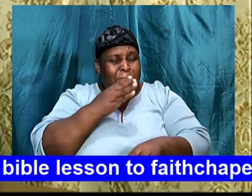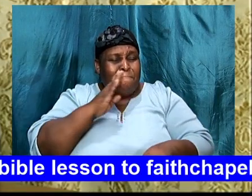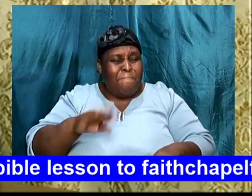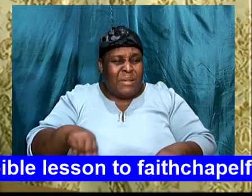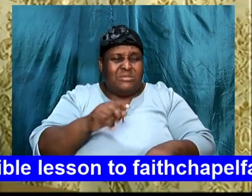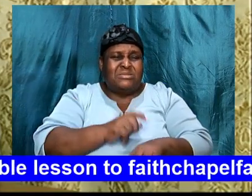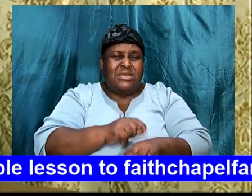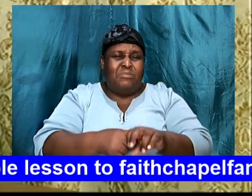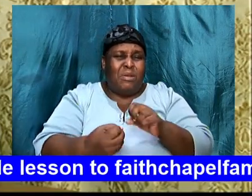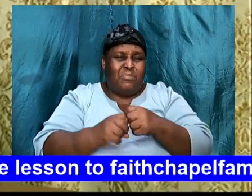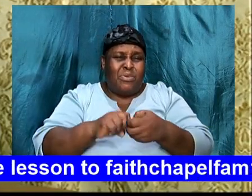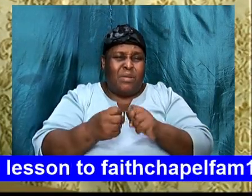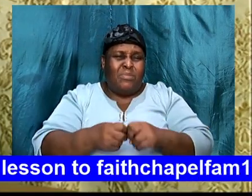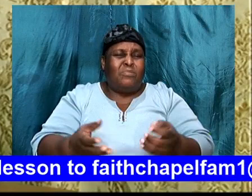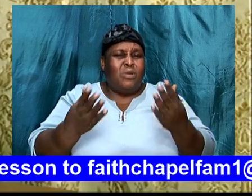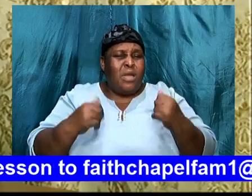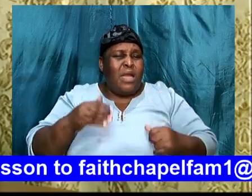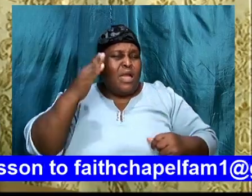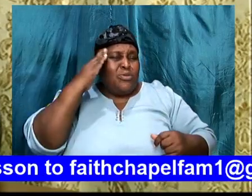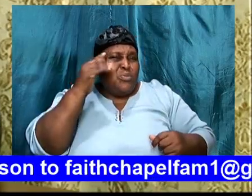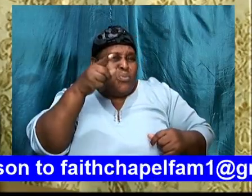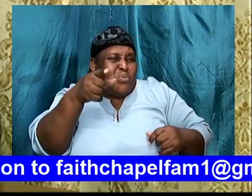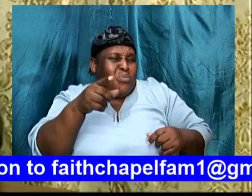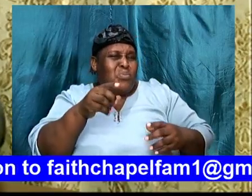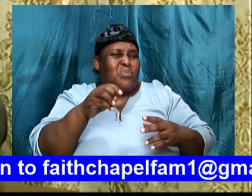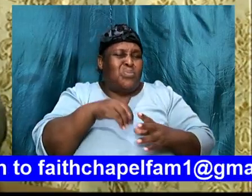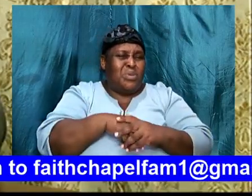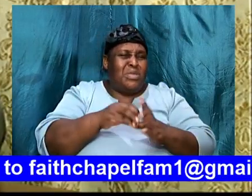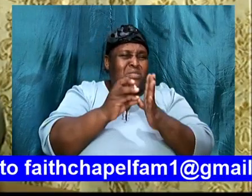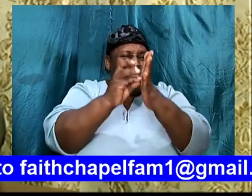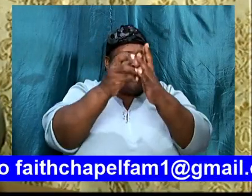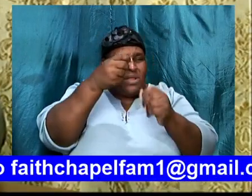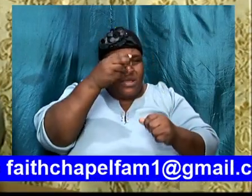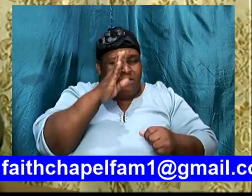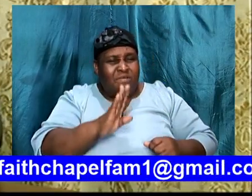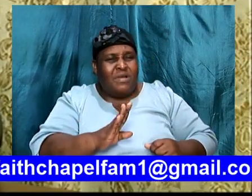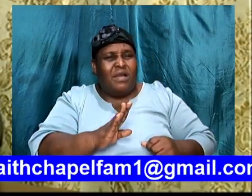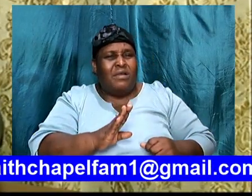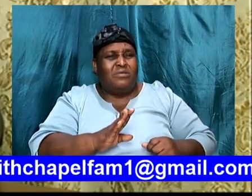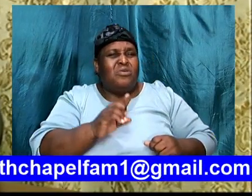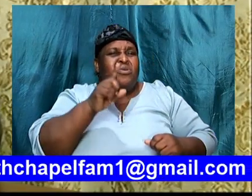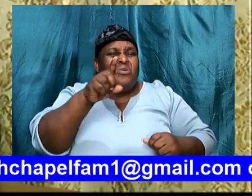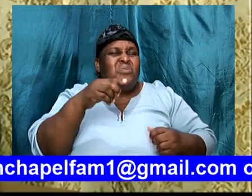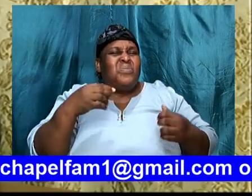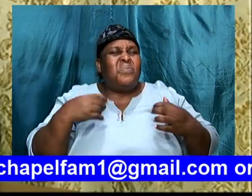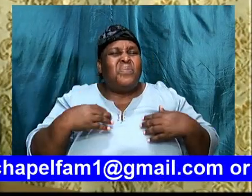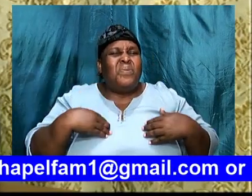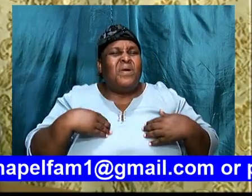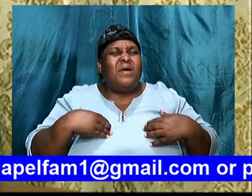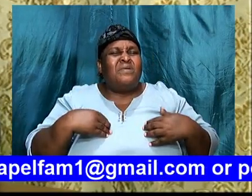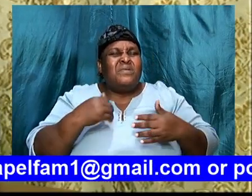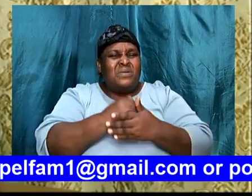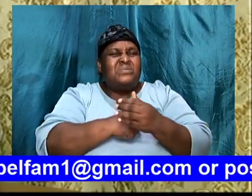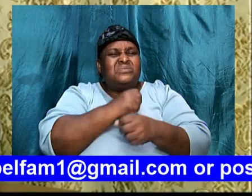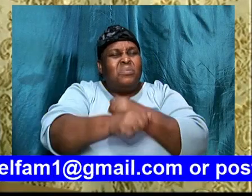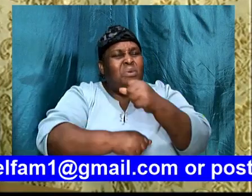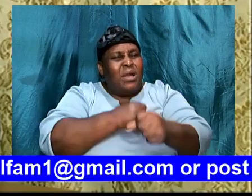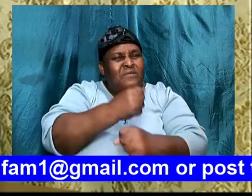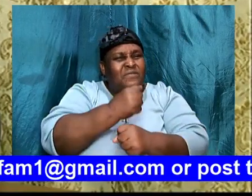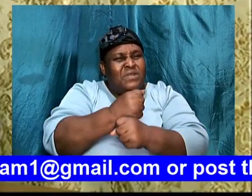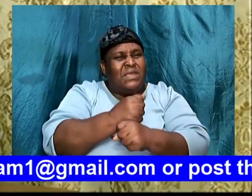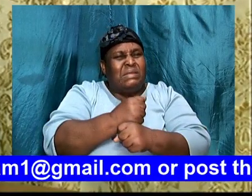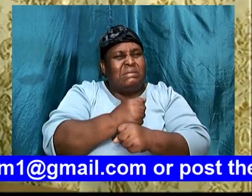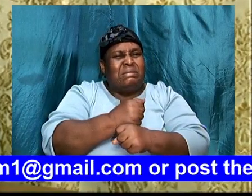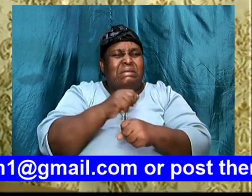and you know that you are in the will of God, you have a certain confidence to know that, look here, I am in the will of God. And